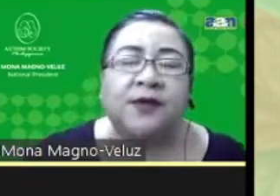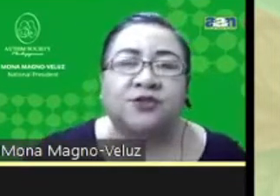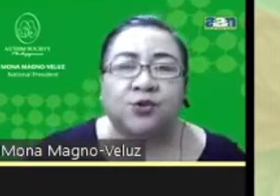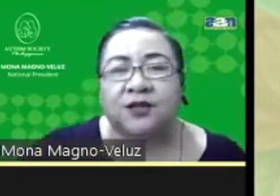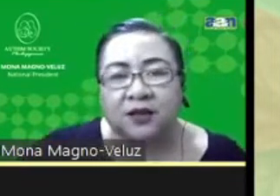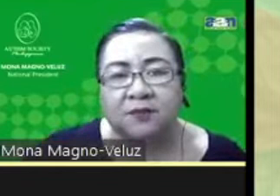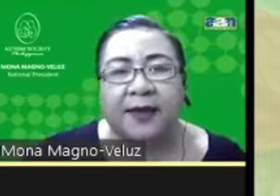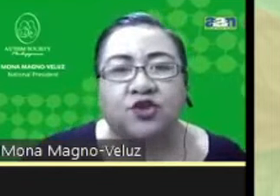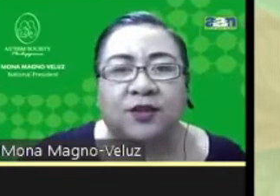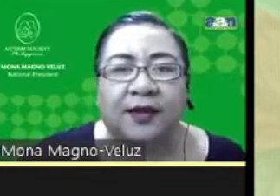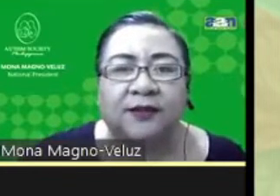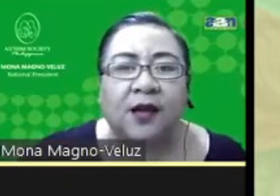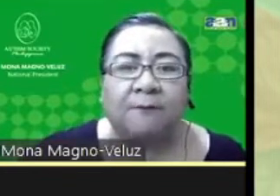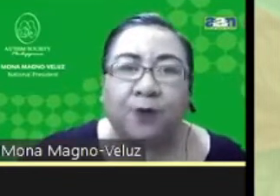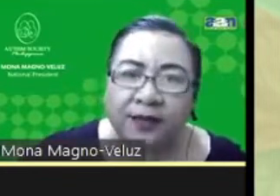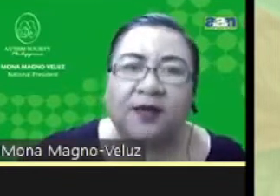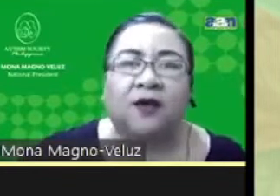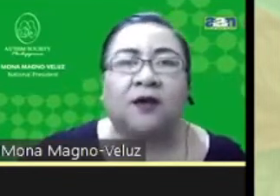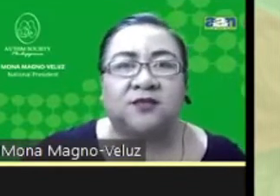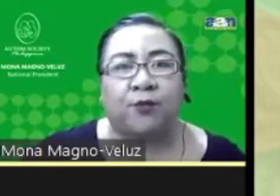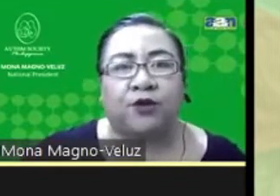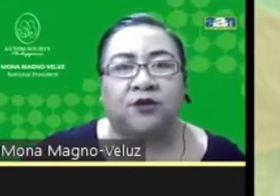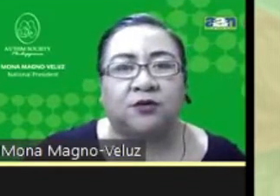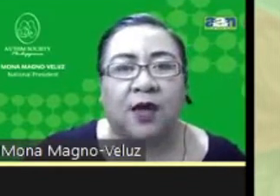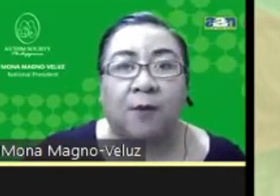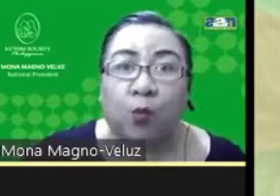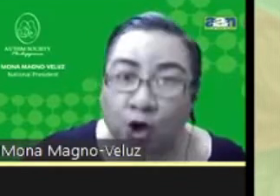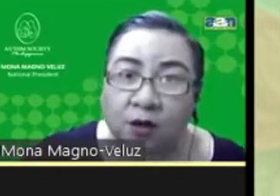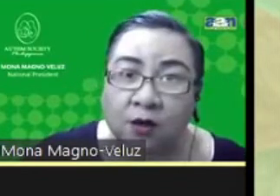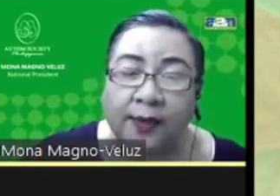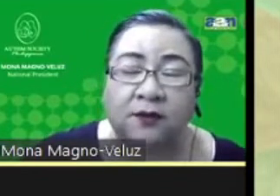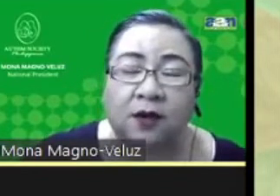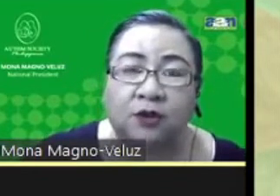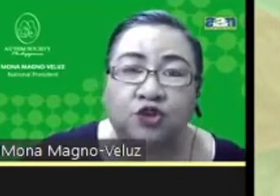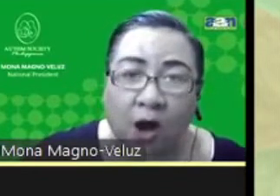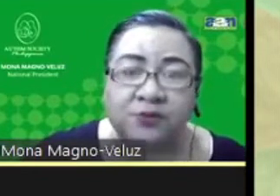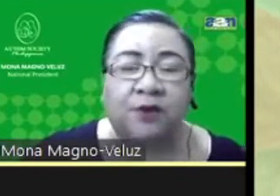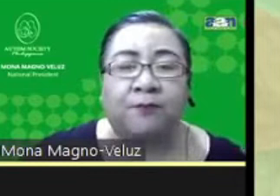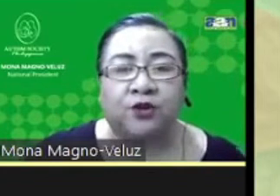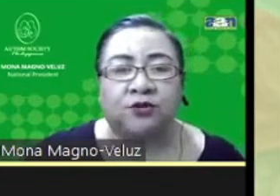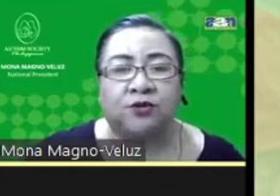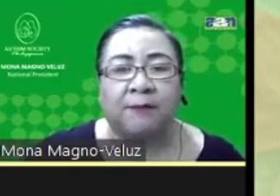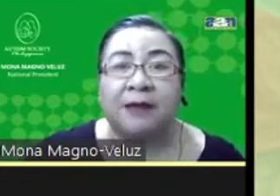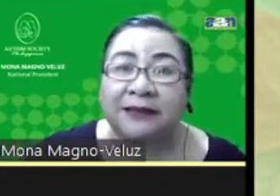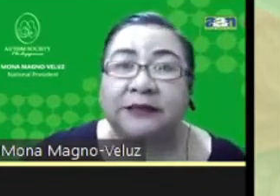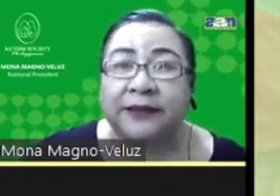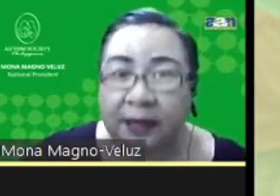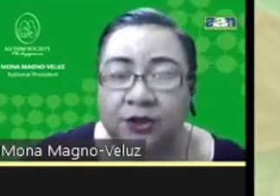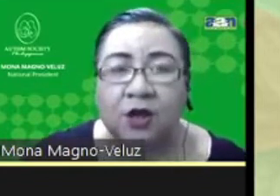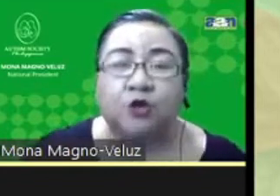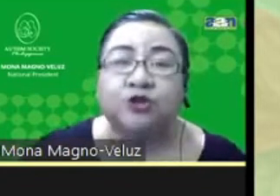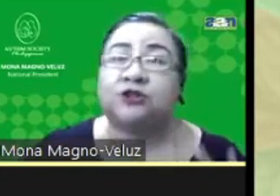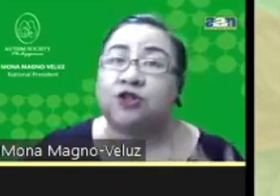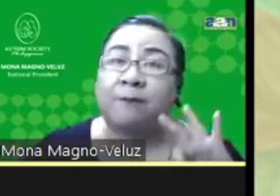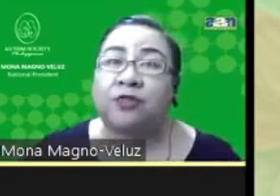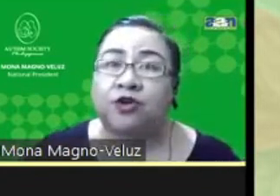you? So, they did mention that bullying is important to them, work and jobs are important to them, and mental health.